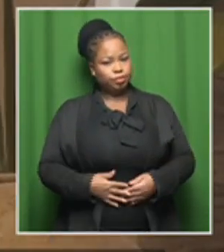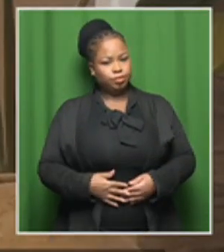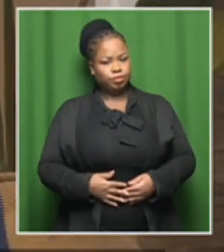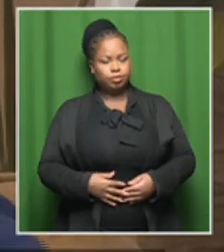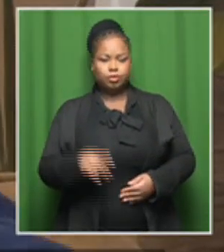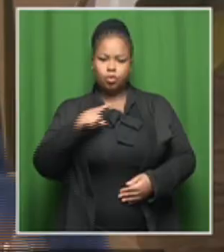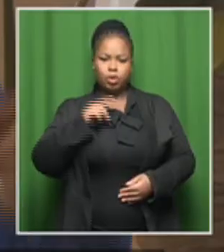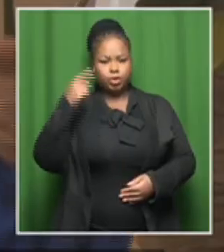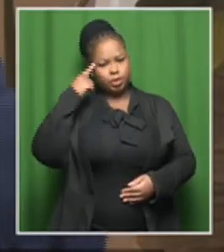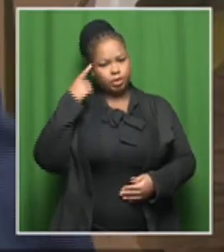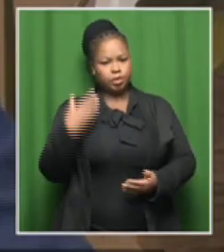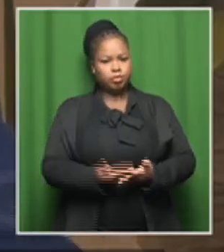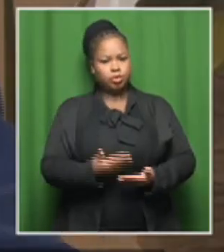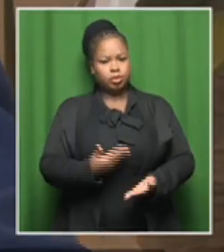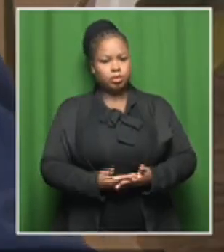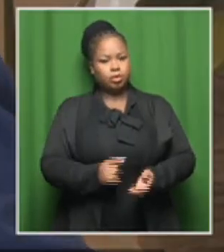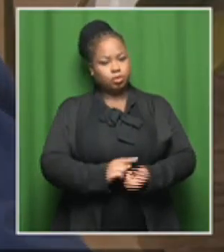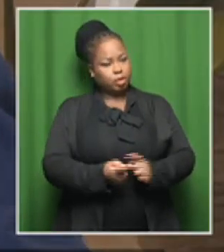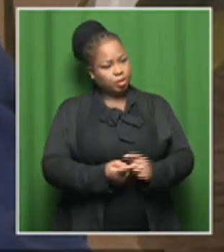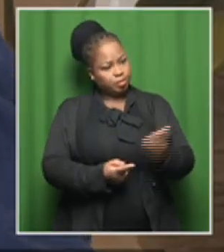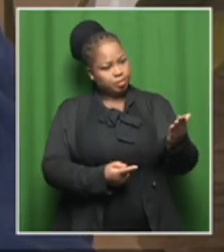is it possible for her to be you?